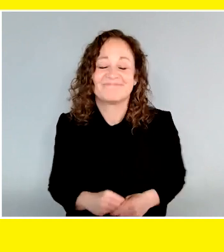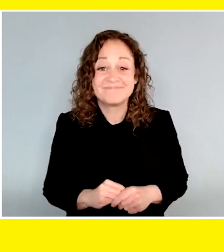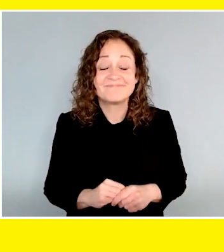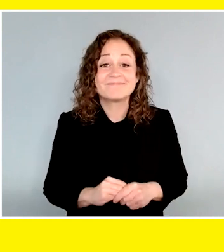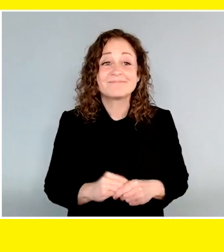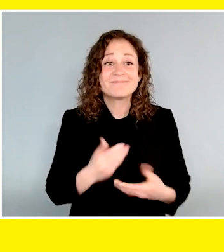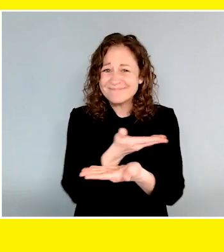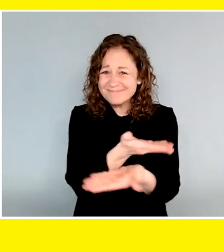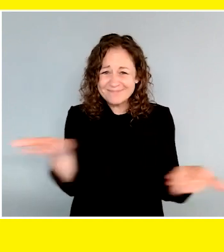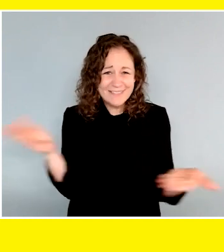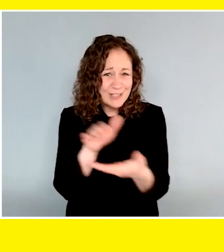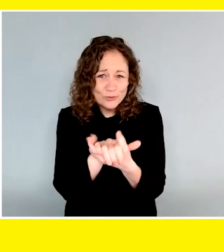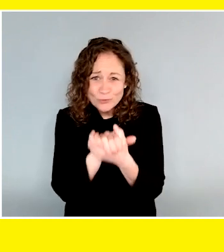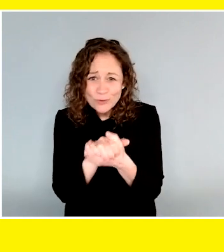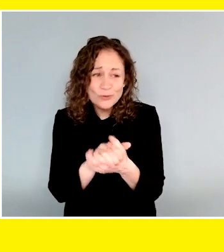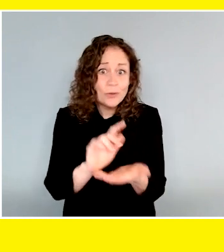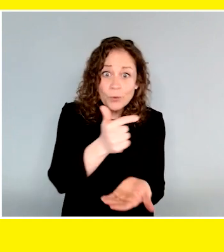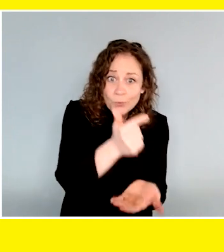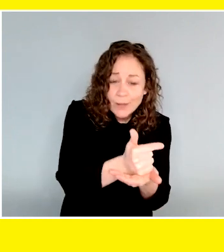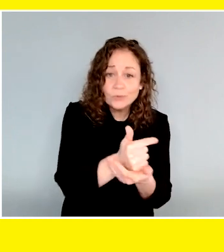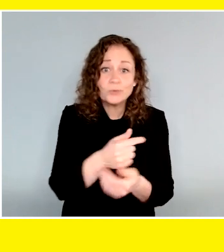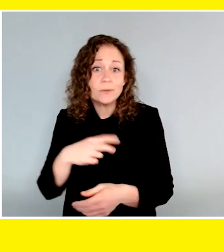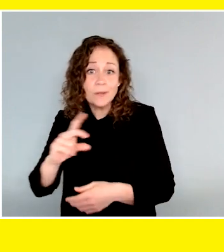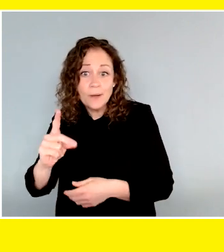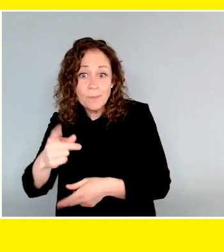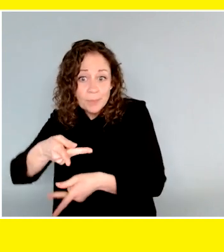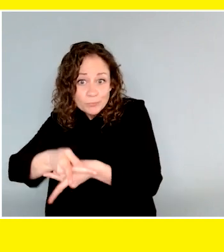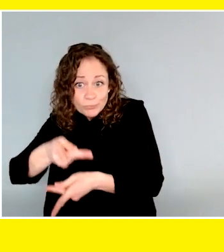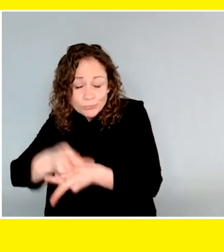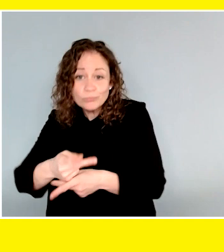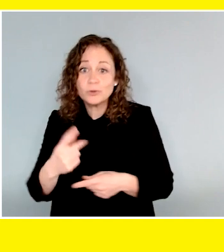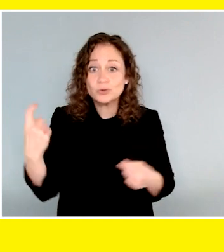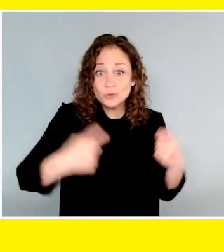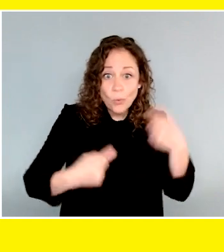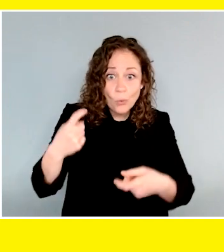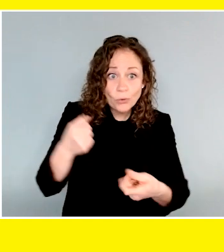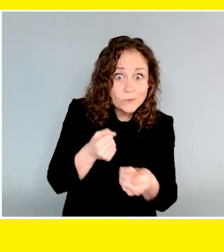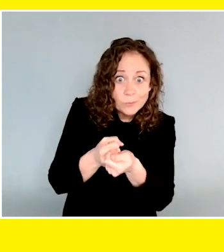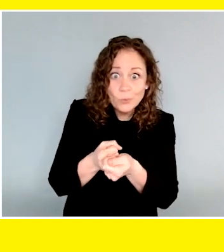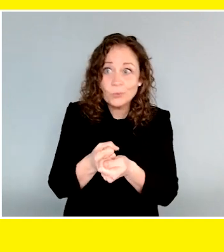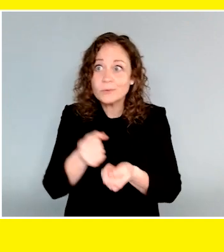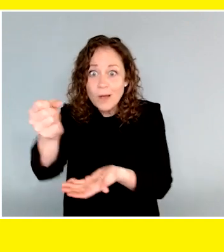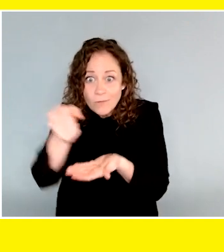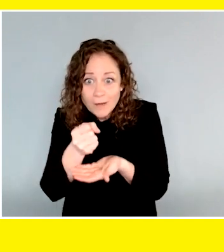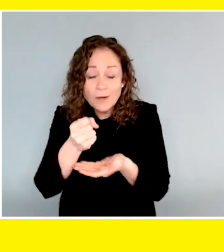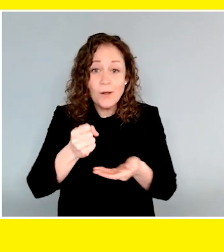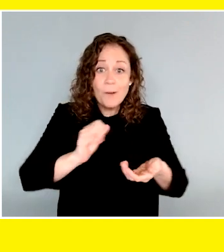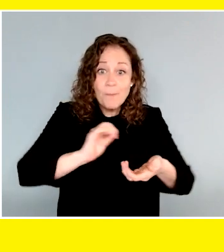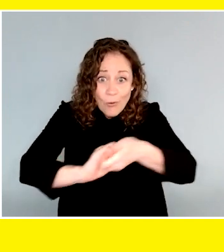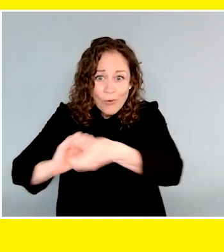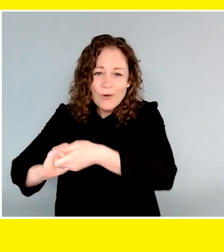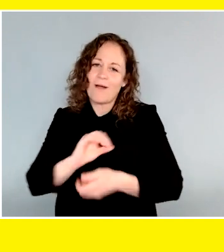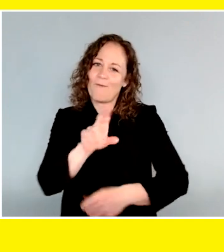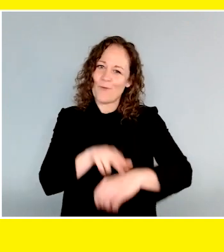again, congratulations to all of the graduates, puppy raisers, boarders, donors, supporters, funders, partners, and of course,